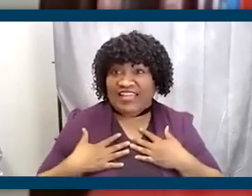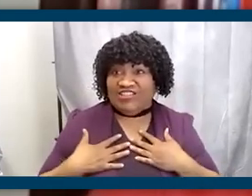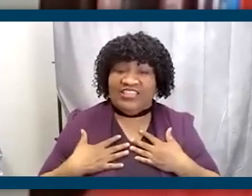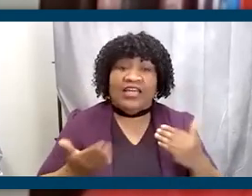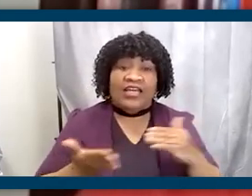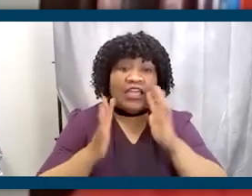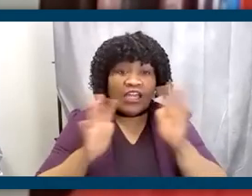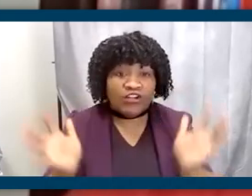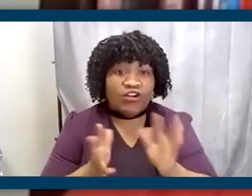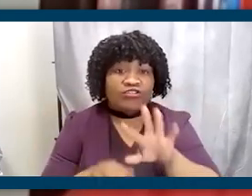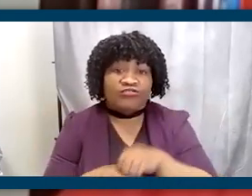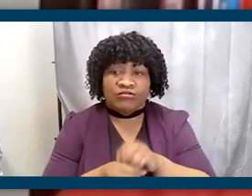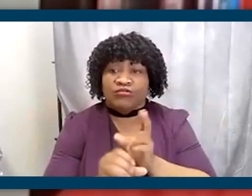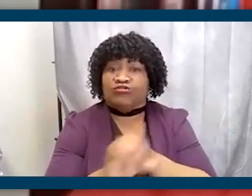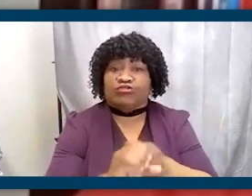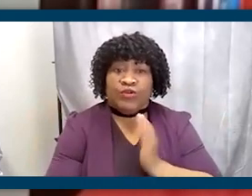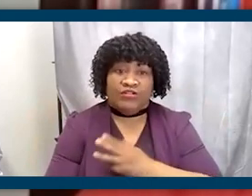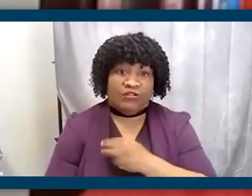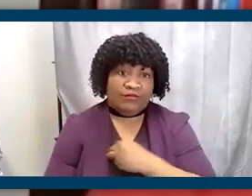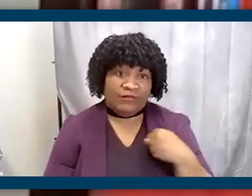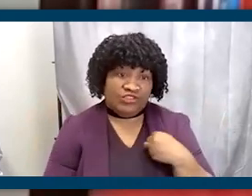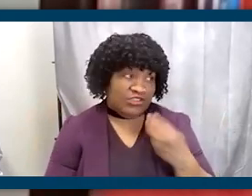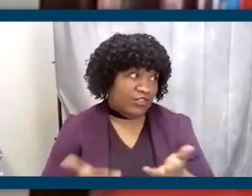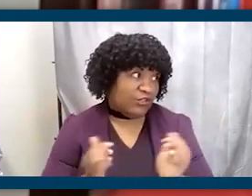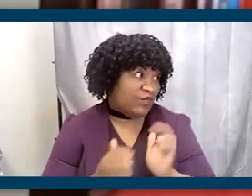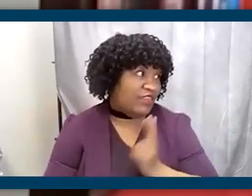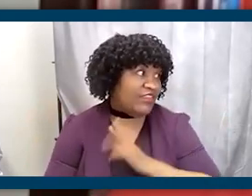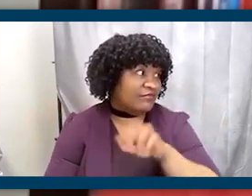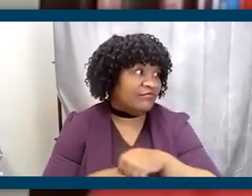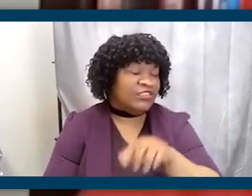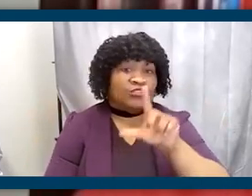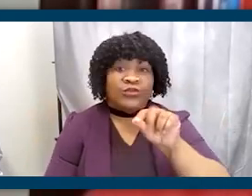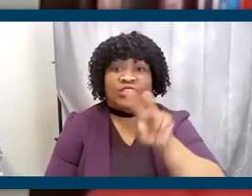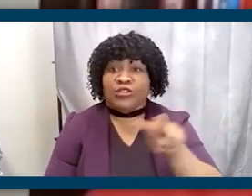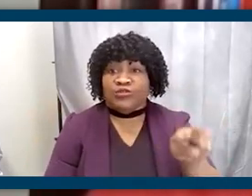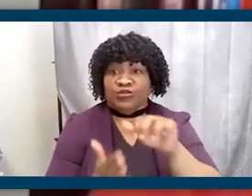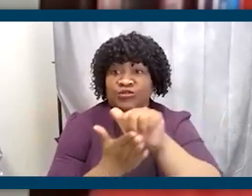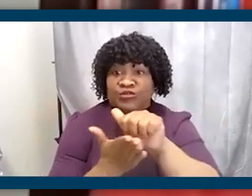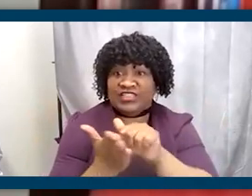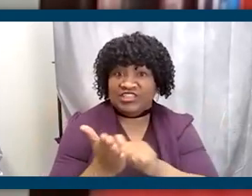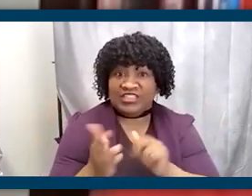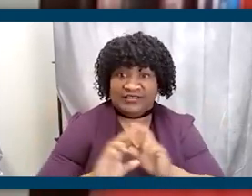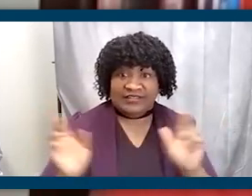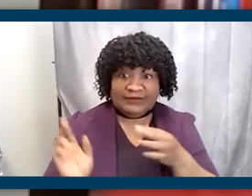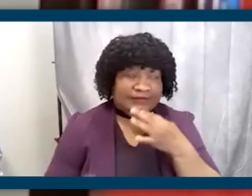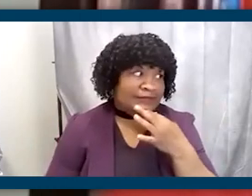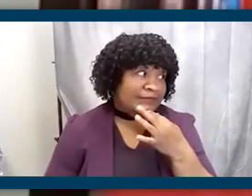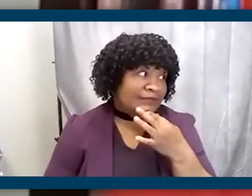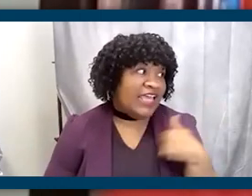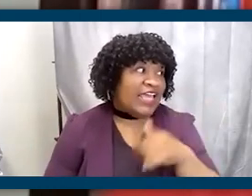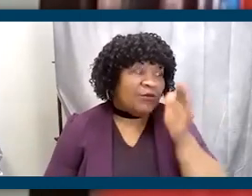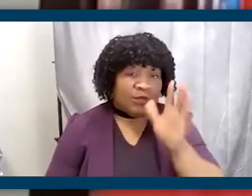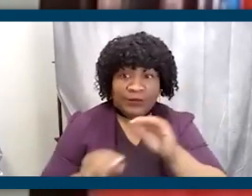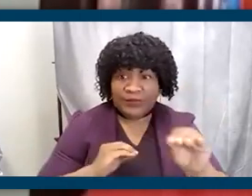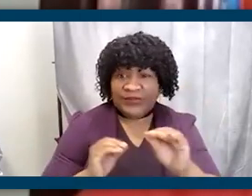encourage you to join the Black Caucus or renew your membership as we embark on our 2022 agenda. And we will be